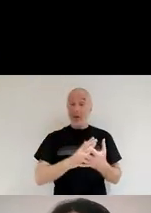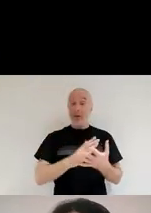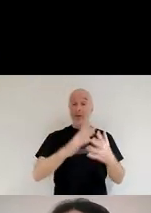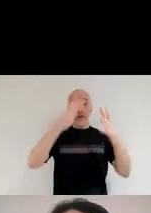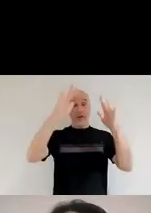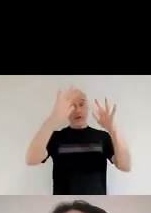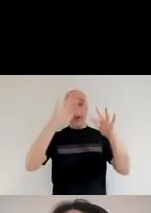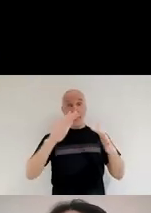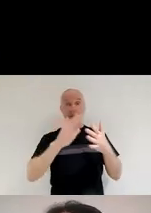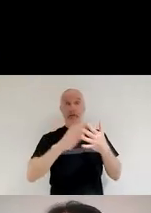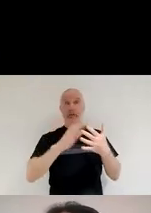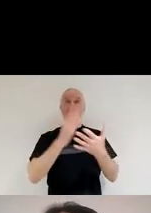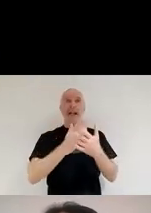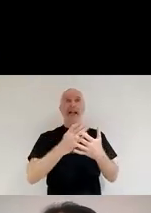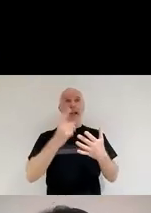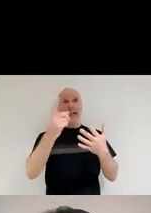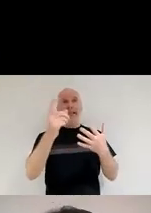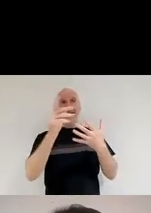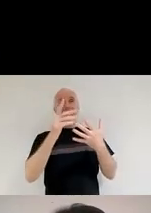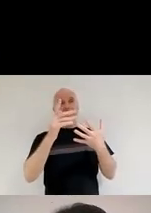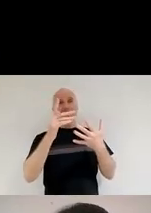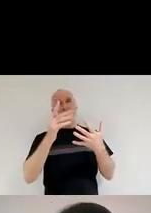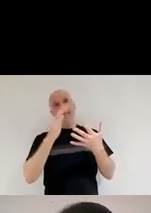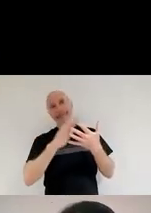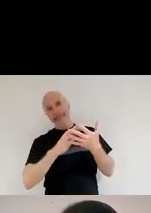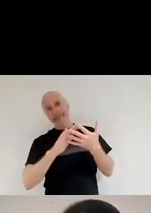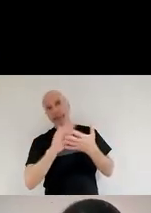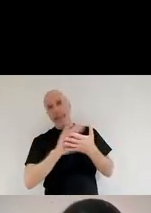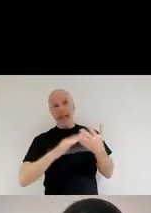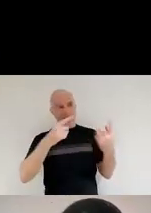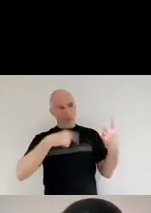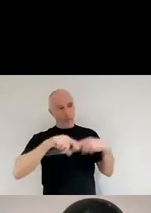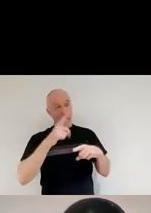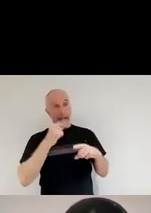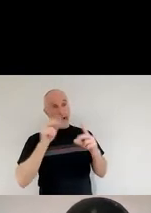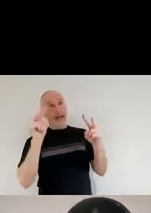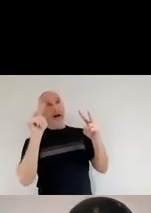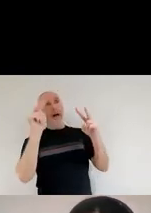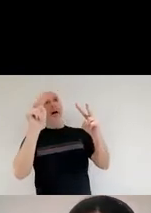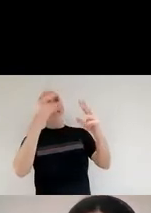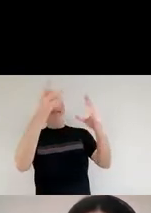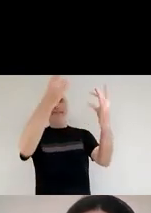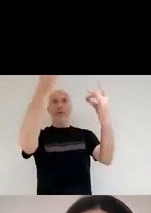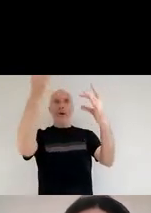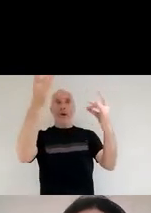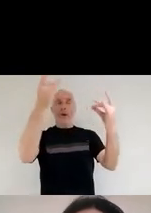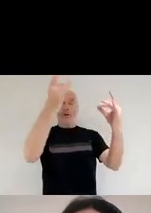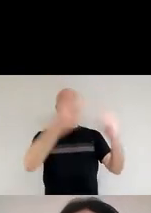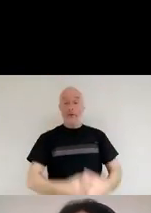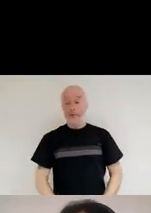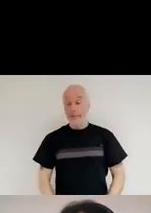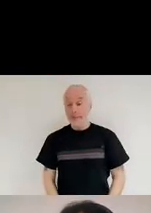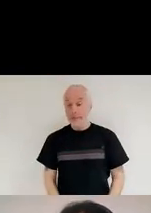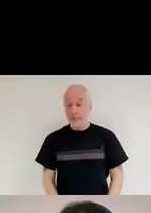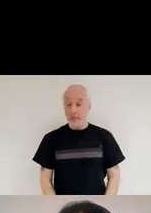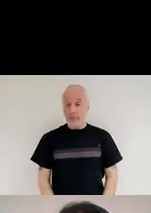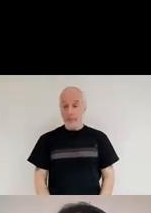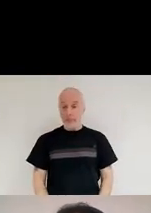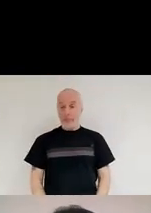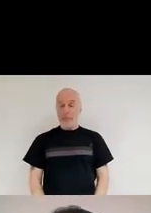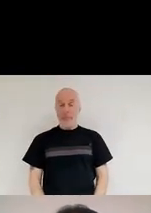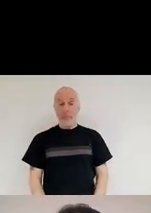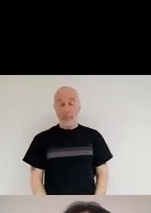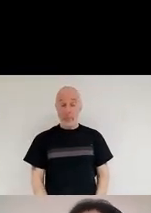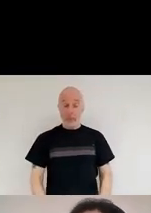friend. It's not just stopping the information from the stars to reach us, right? Now, what we can also do